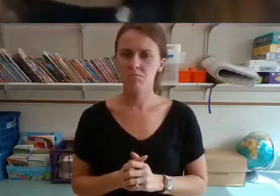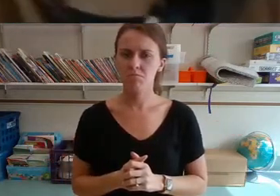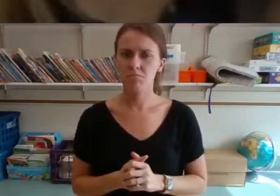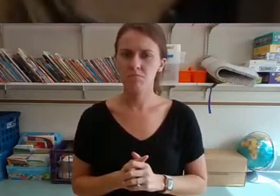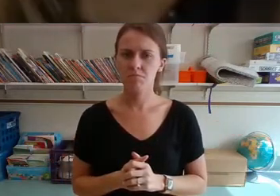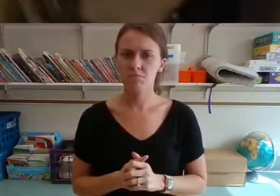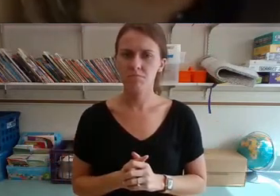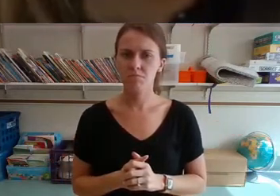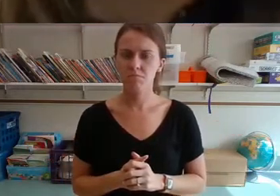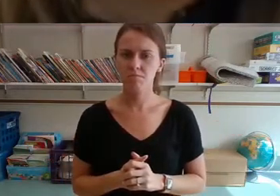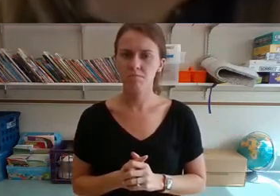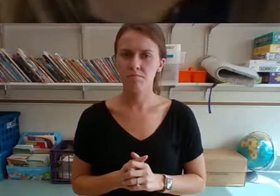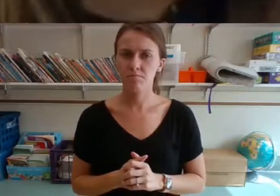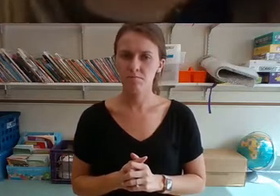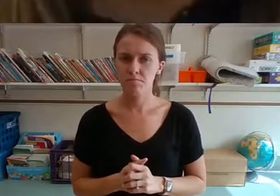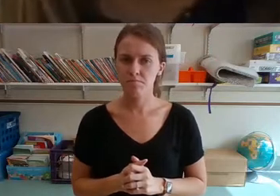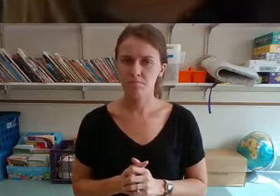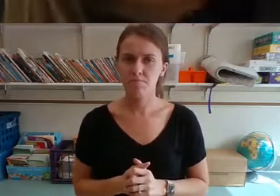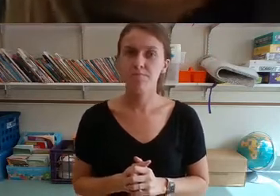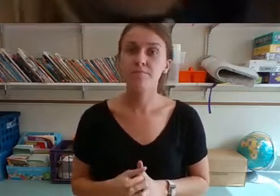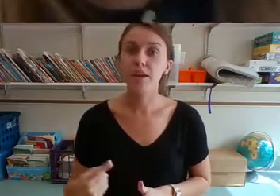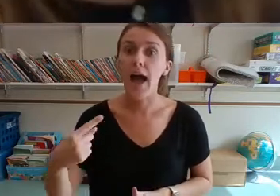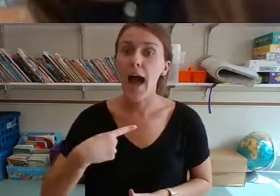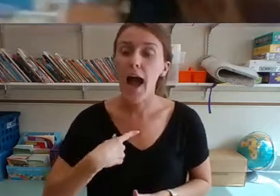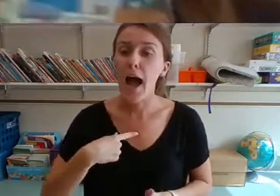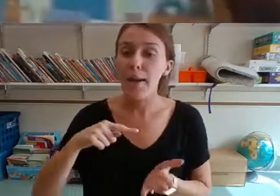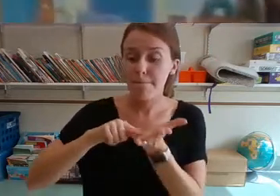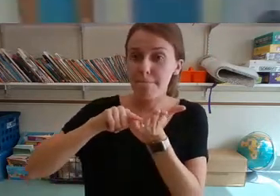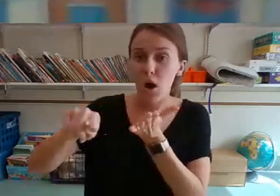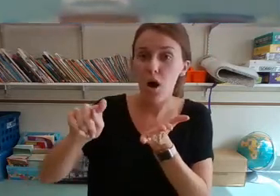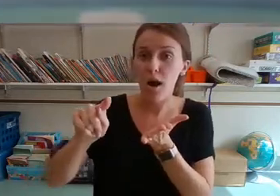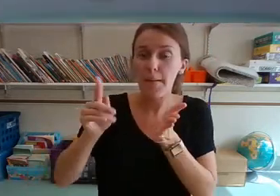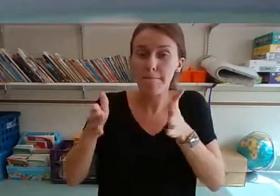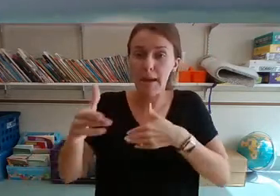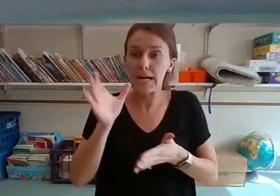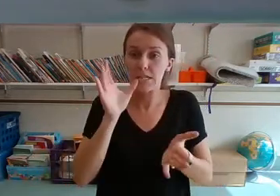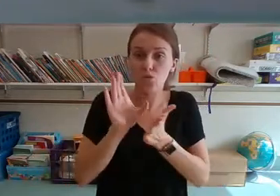Well, I bought that box of crayons and took it home with me